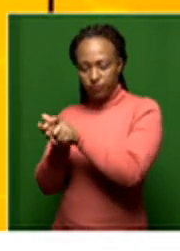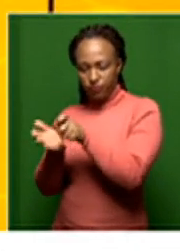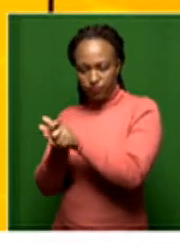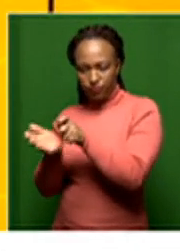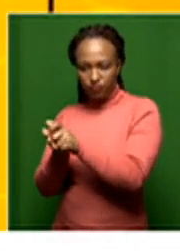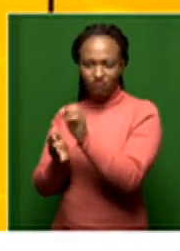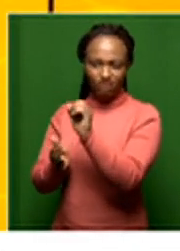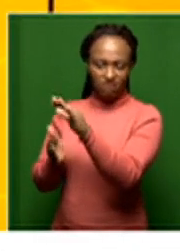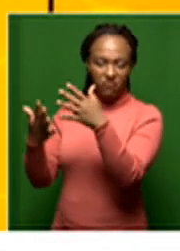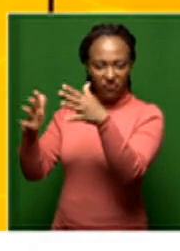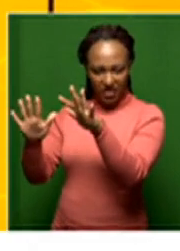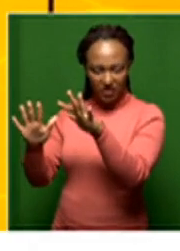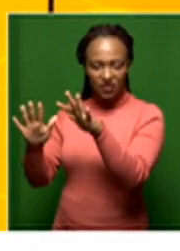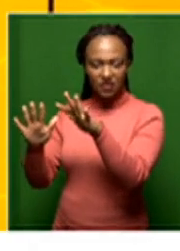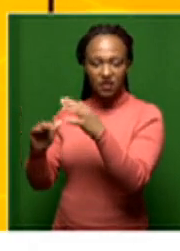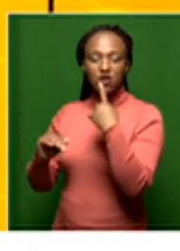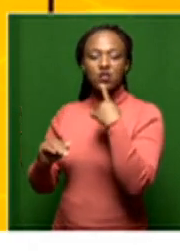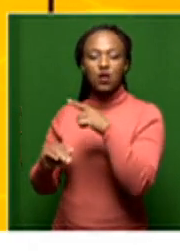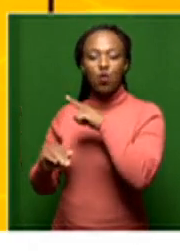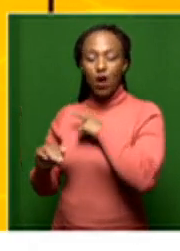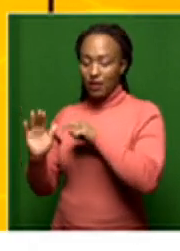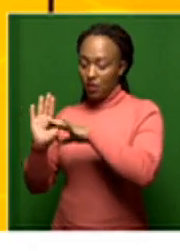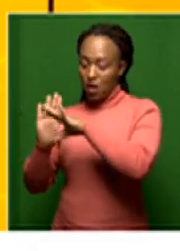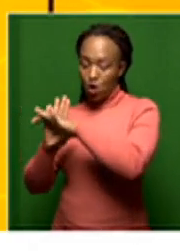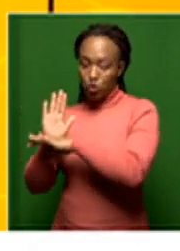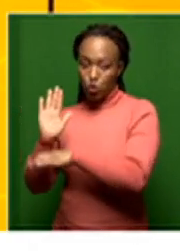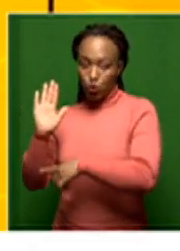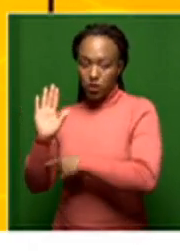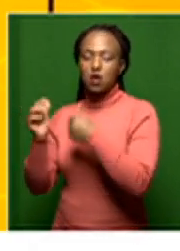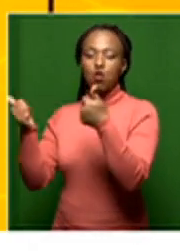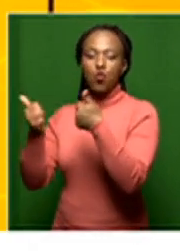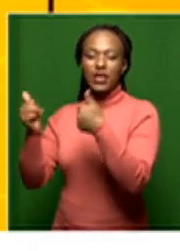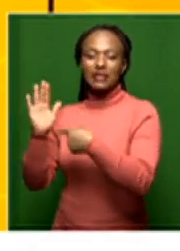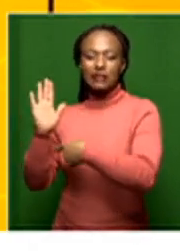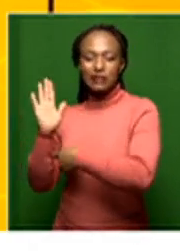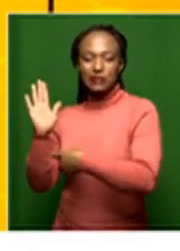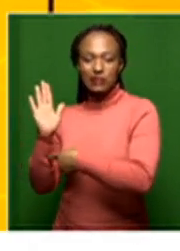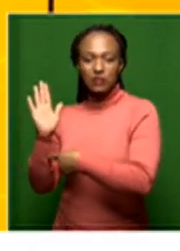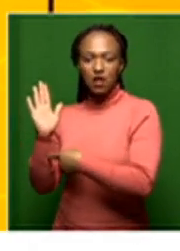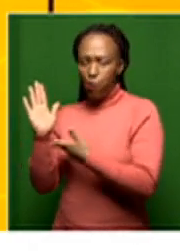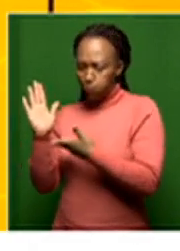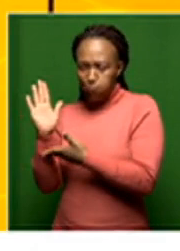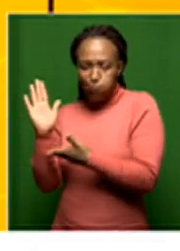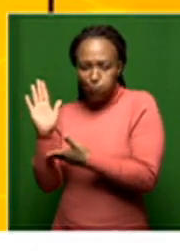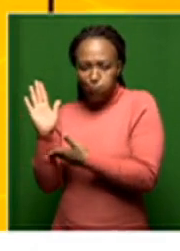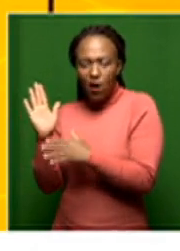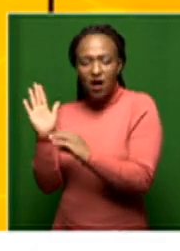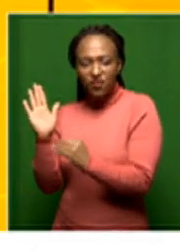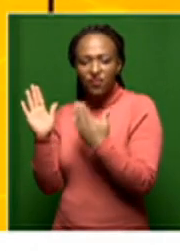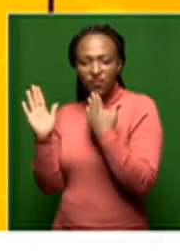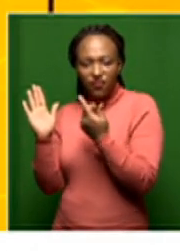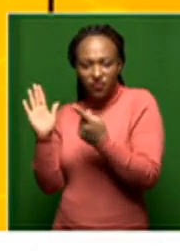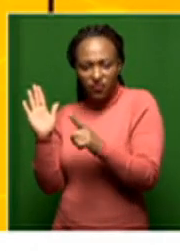it, the fact that, you know, the Constitution, as it were, does actually make provision for,